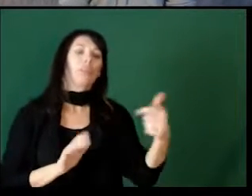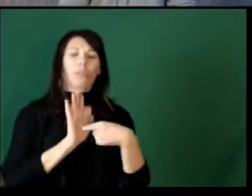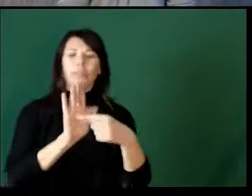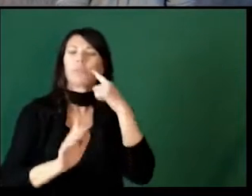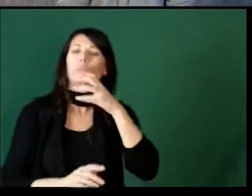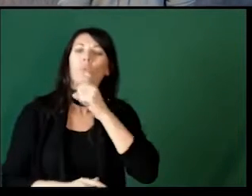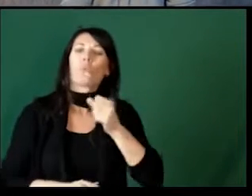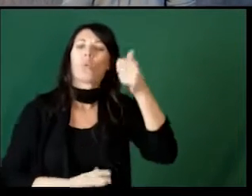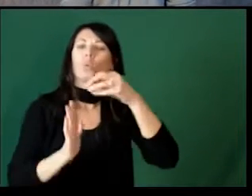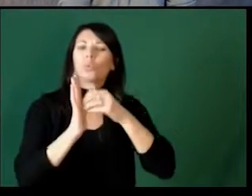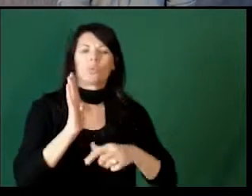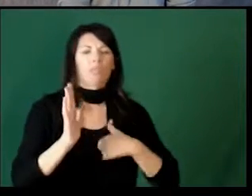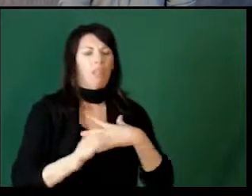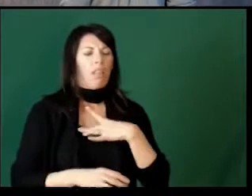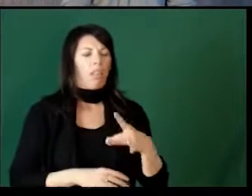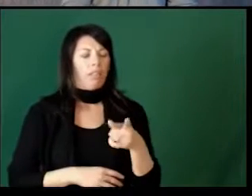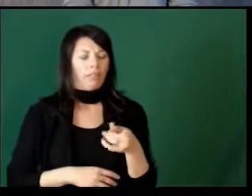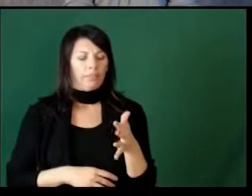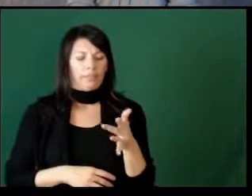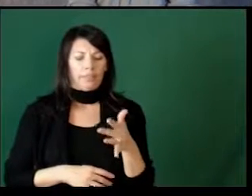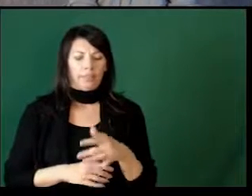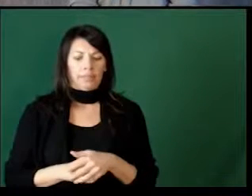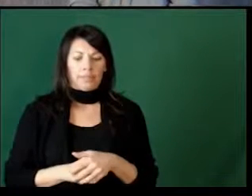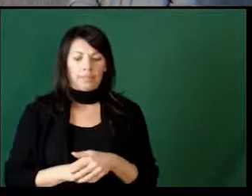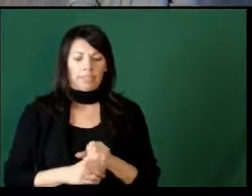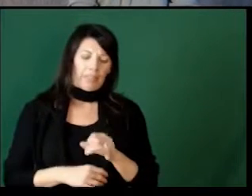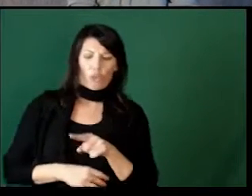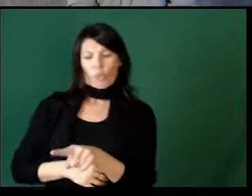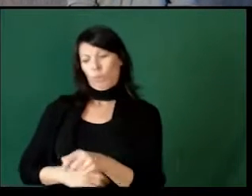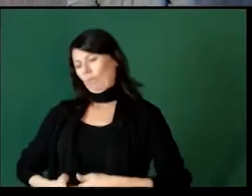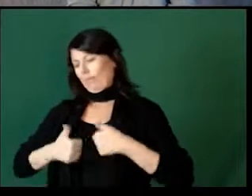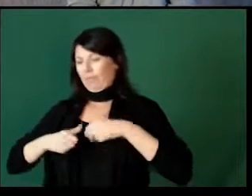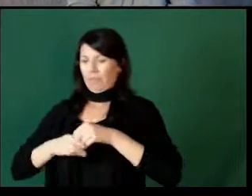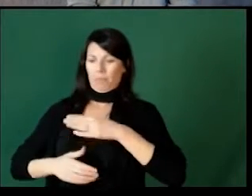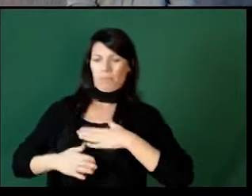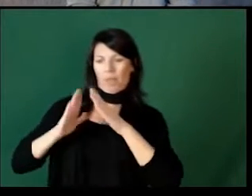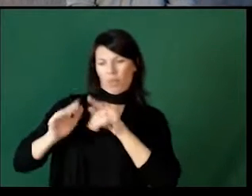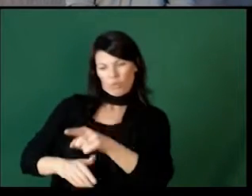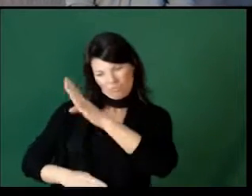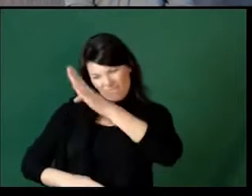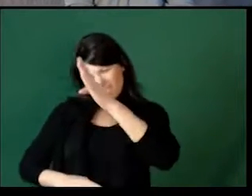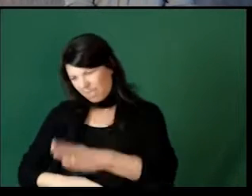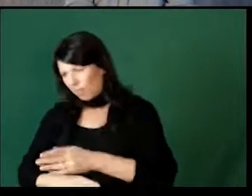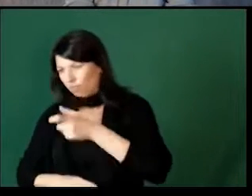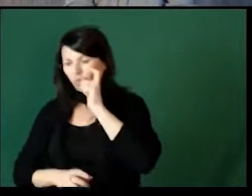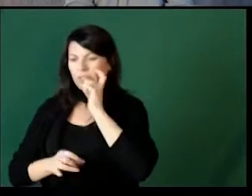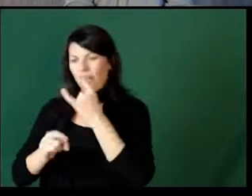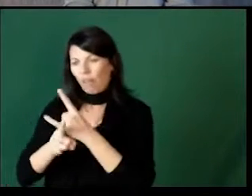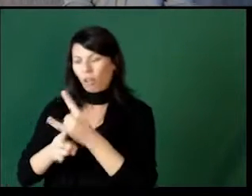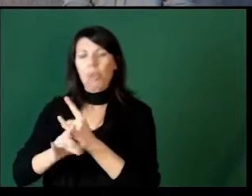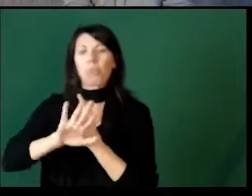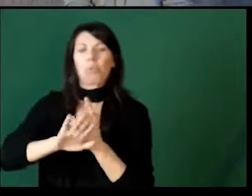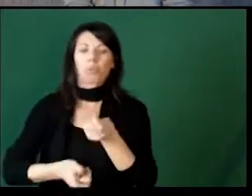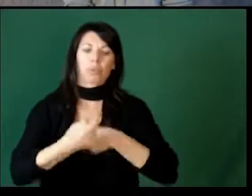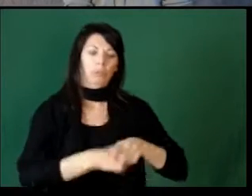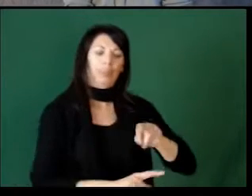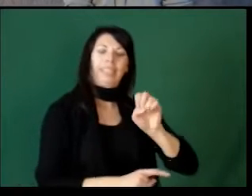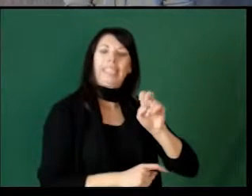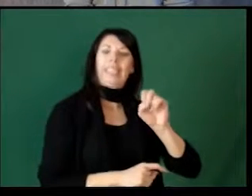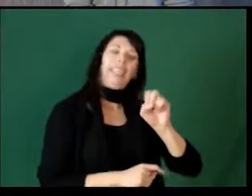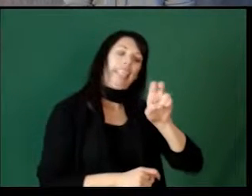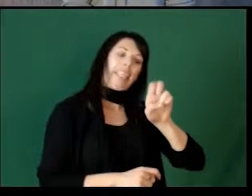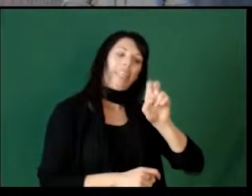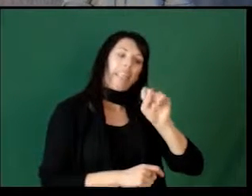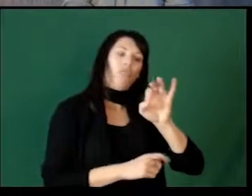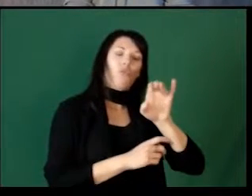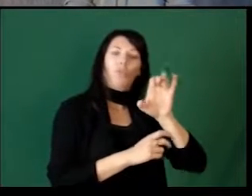Another example for older students that I liked was, as long as you live in this house, you will never drink alcohol. You could replace